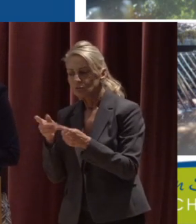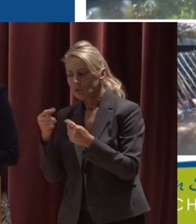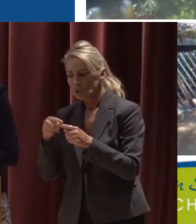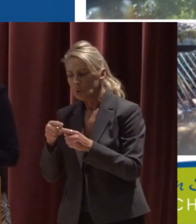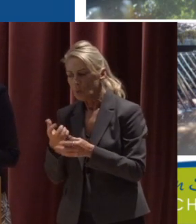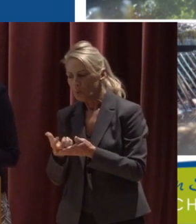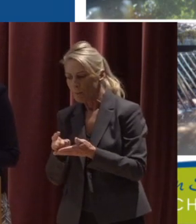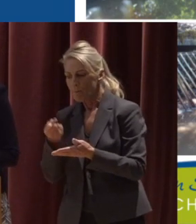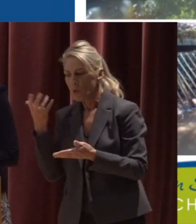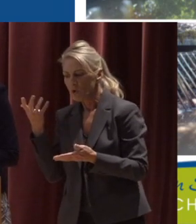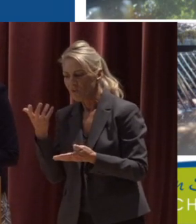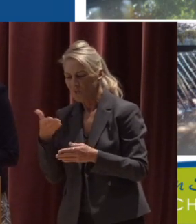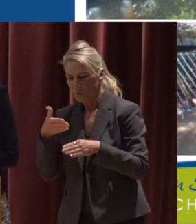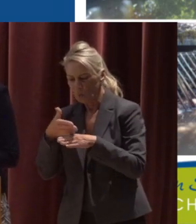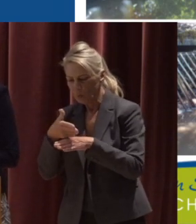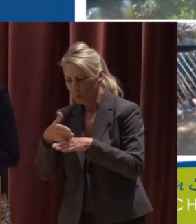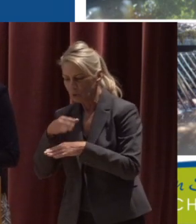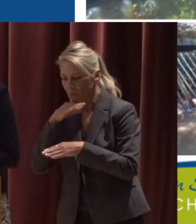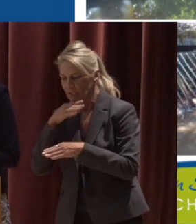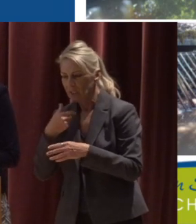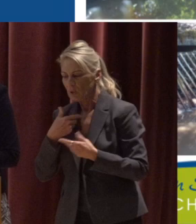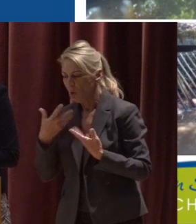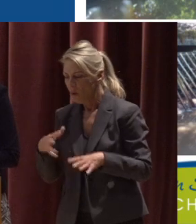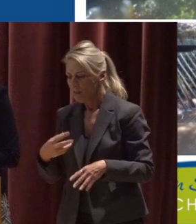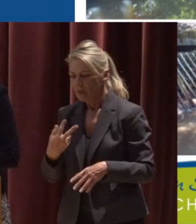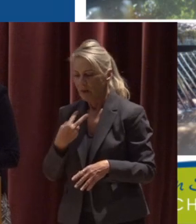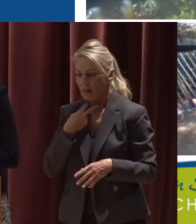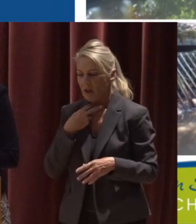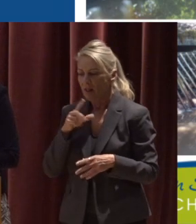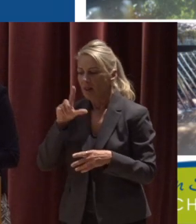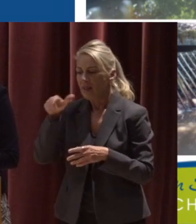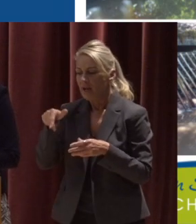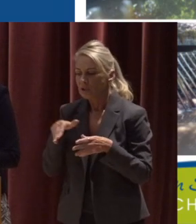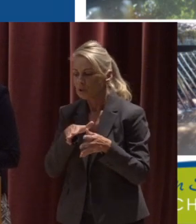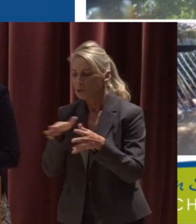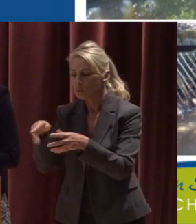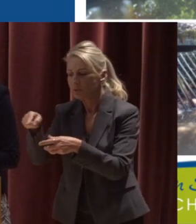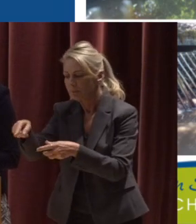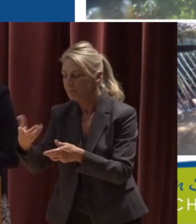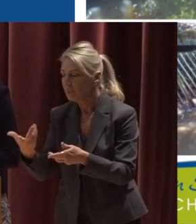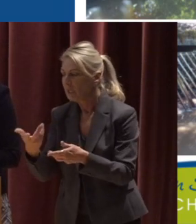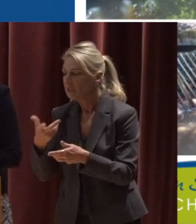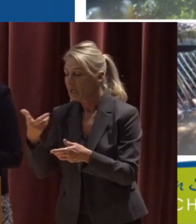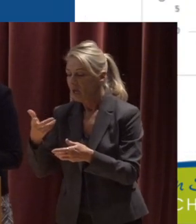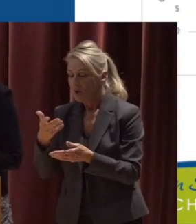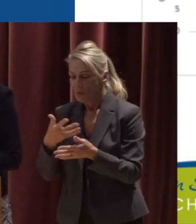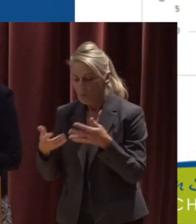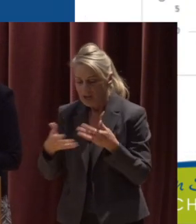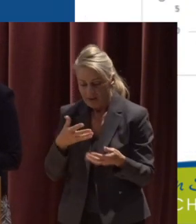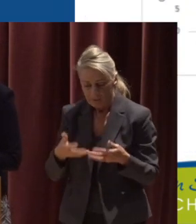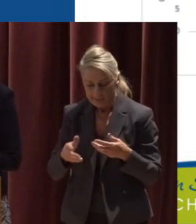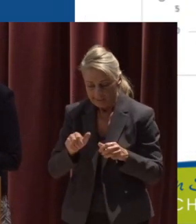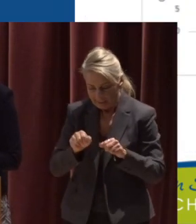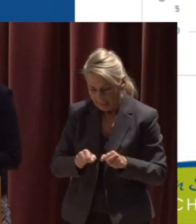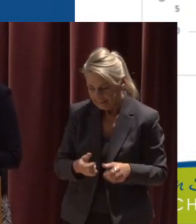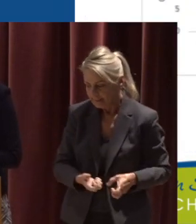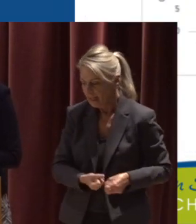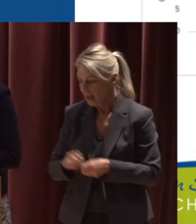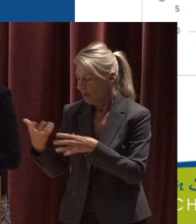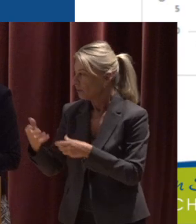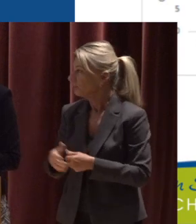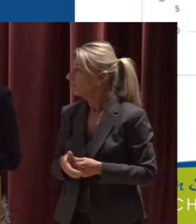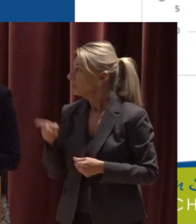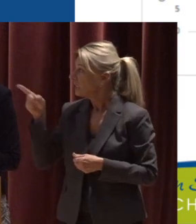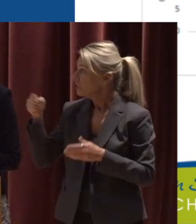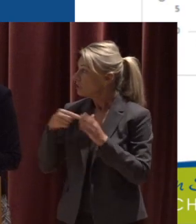remove that woody debris We don't want it to be clogging further downstream so the stream crew takes out as much woody debris as they can This is a graphic